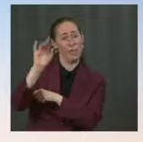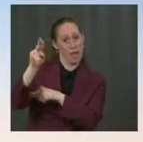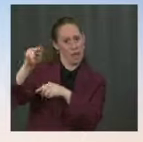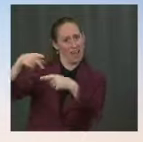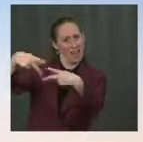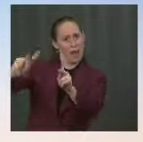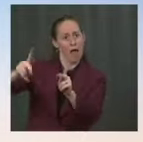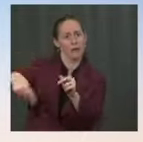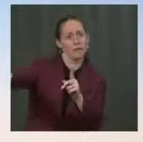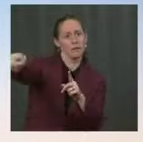31st. Good.